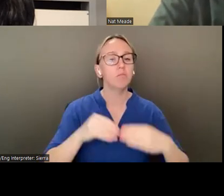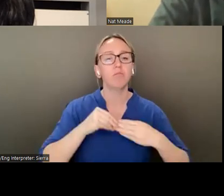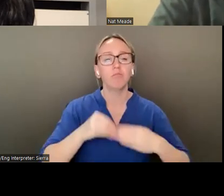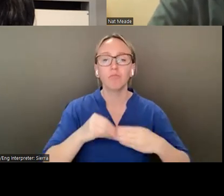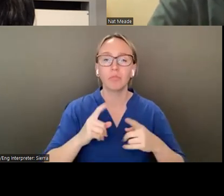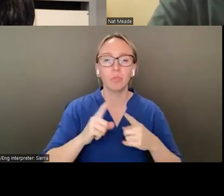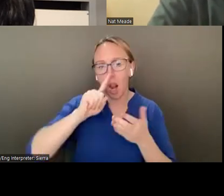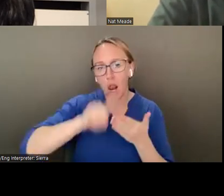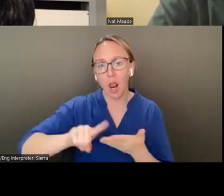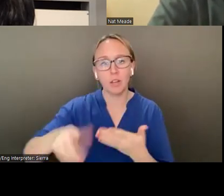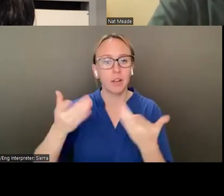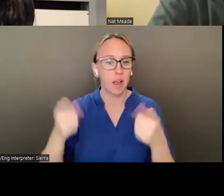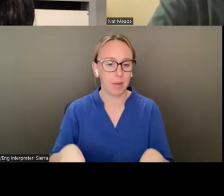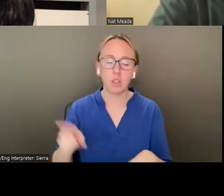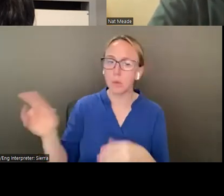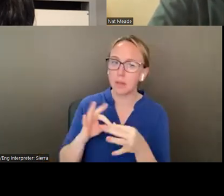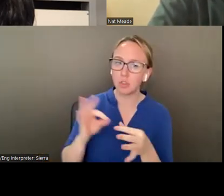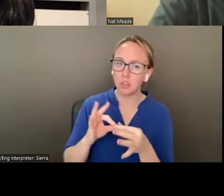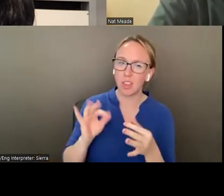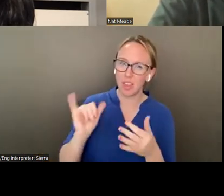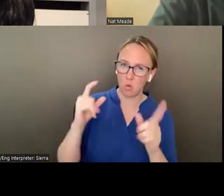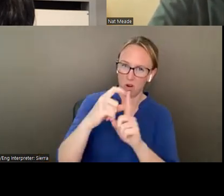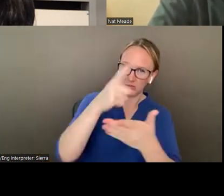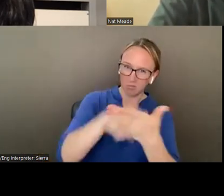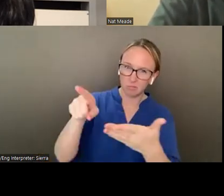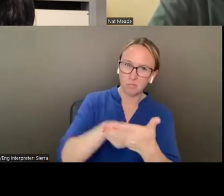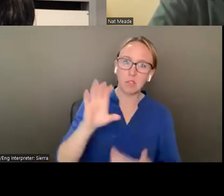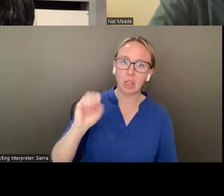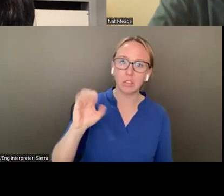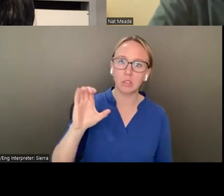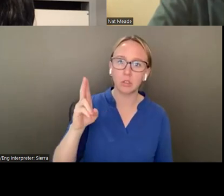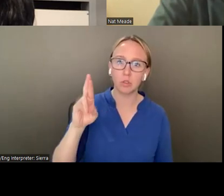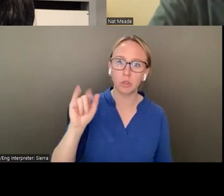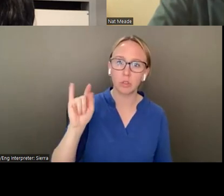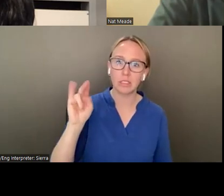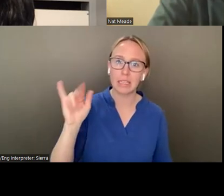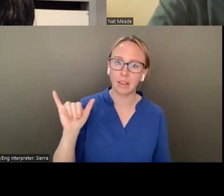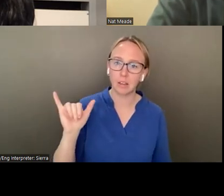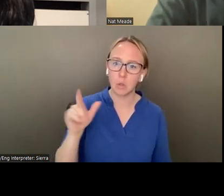happen. Well, you mentioned the word scrutiny. Can you tell me whose scrutiny?